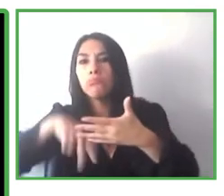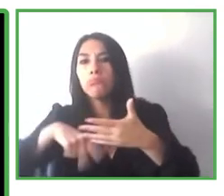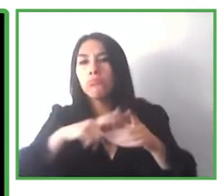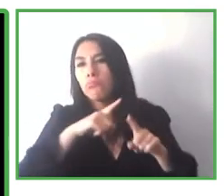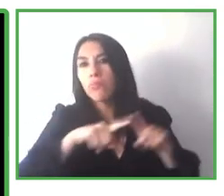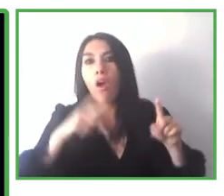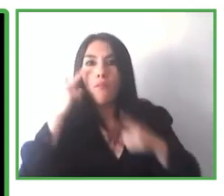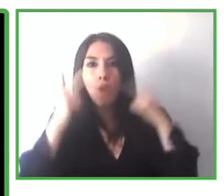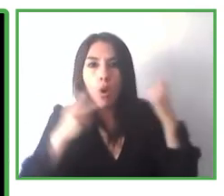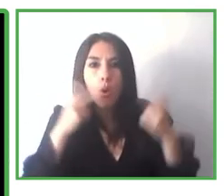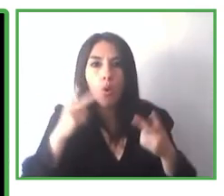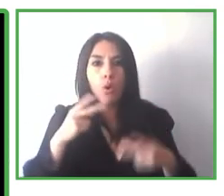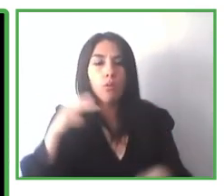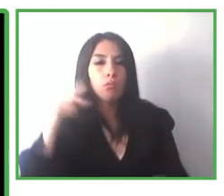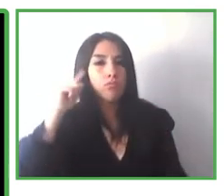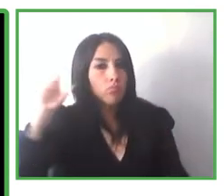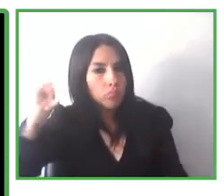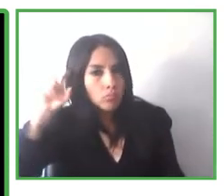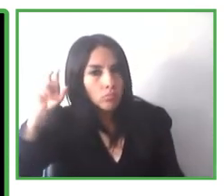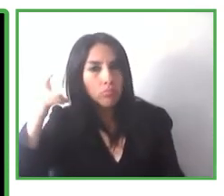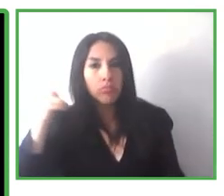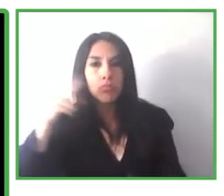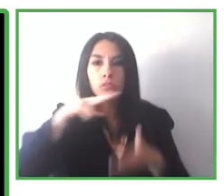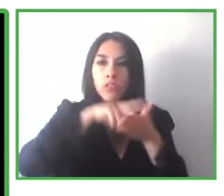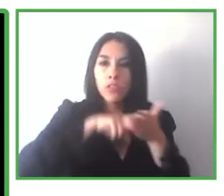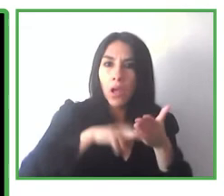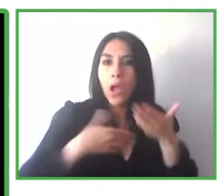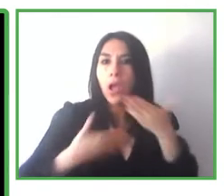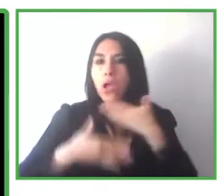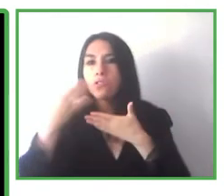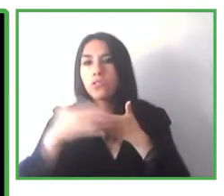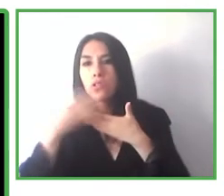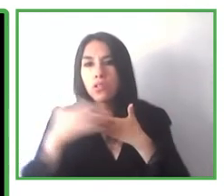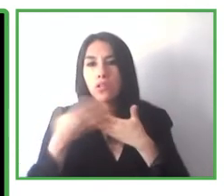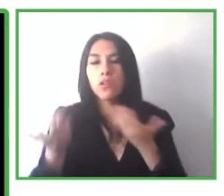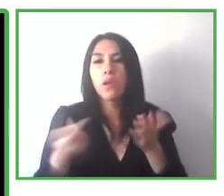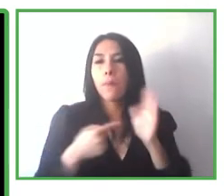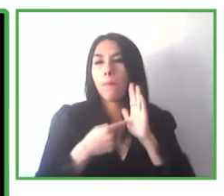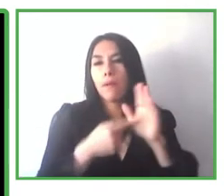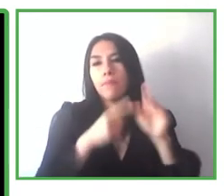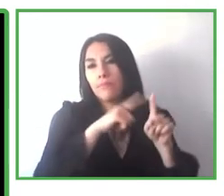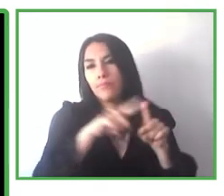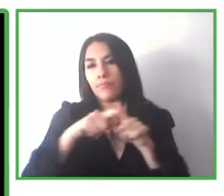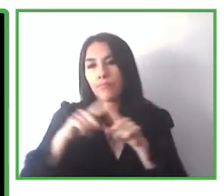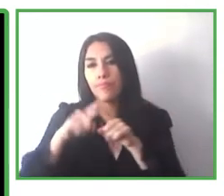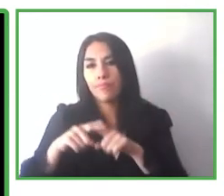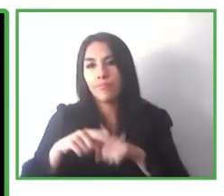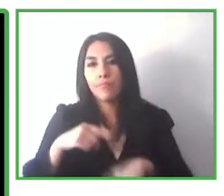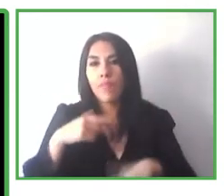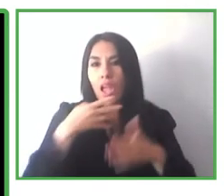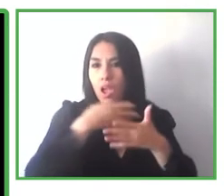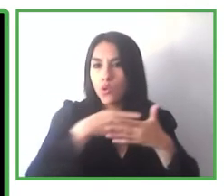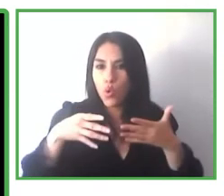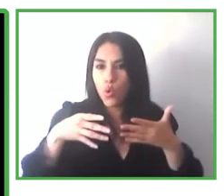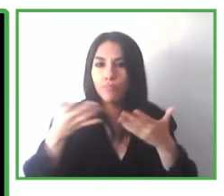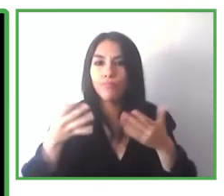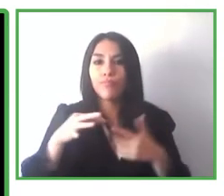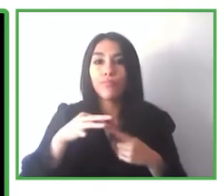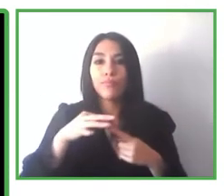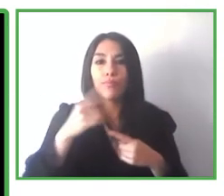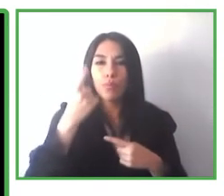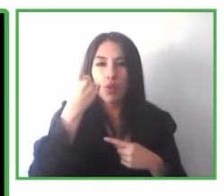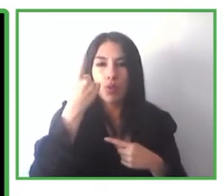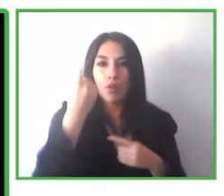pictograms, easy reading, video in sign language. So just by introducing a Netherlands code,